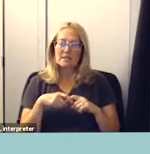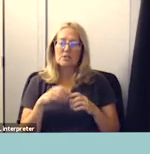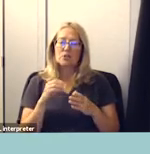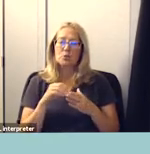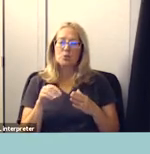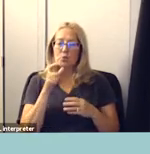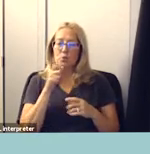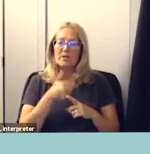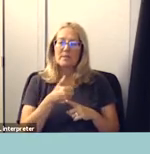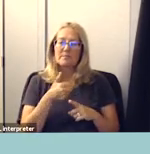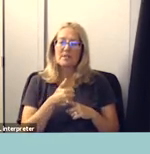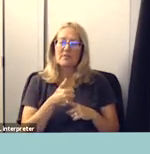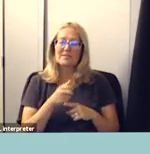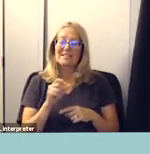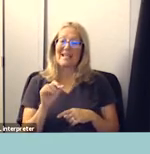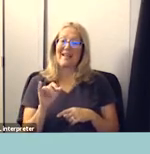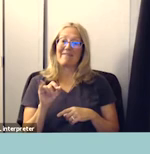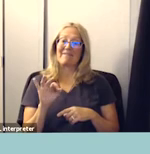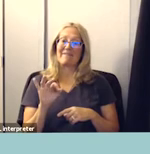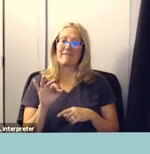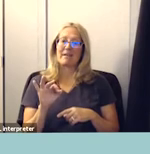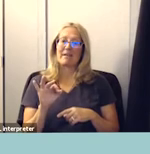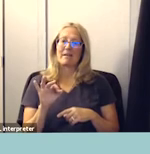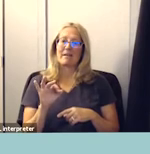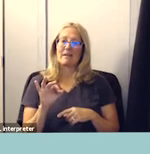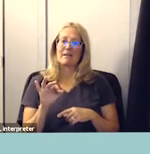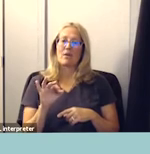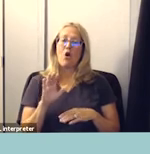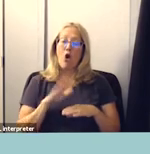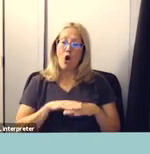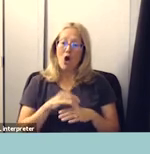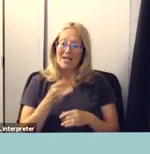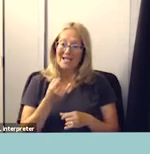students if their presence on the campus